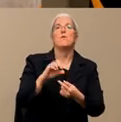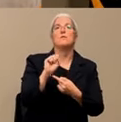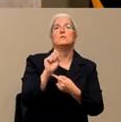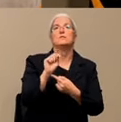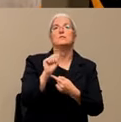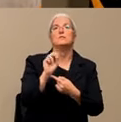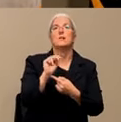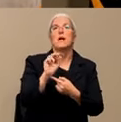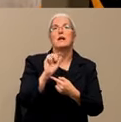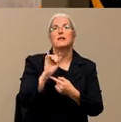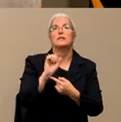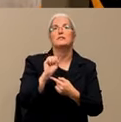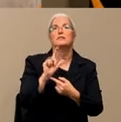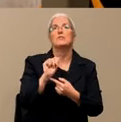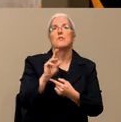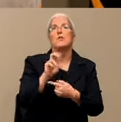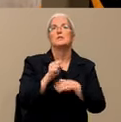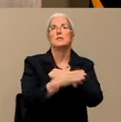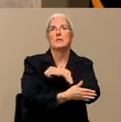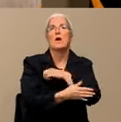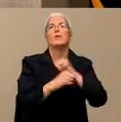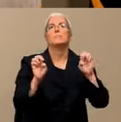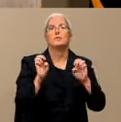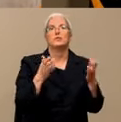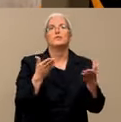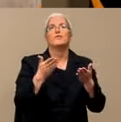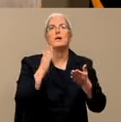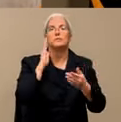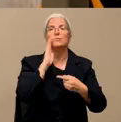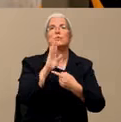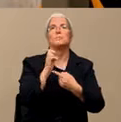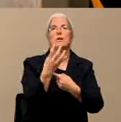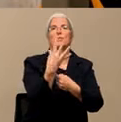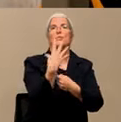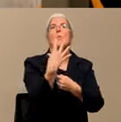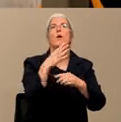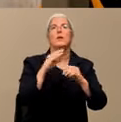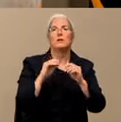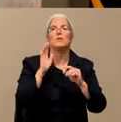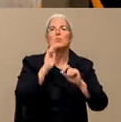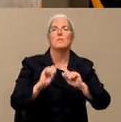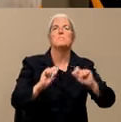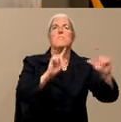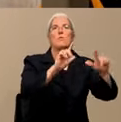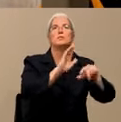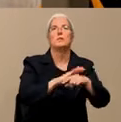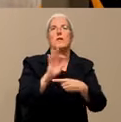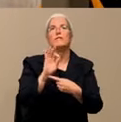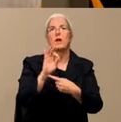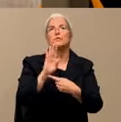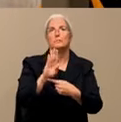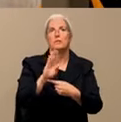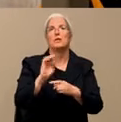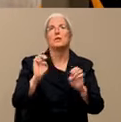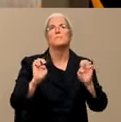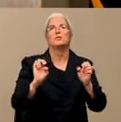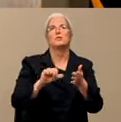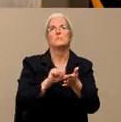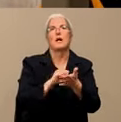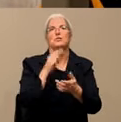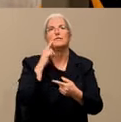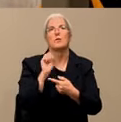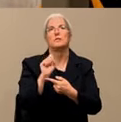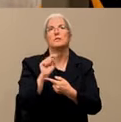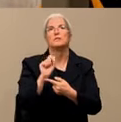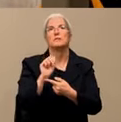This event will be recorded and posted on the Stan Emergency page on Facebook. My name is David Jones and I'll be moderating this evening's forum. I will not